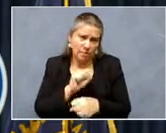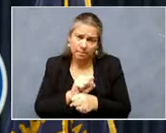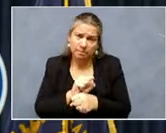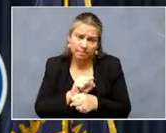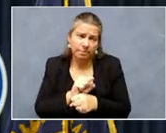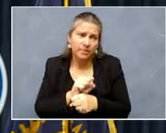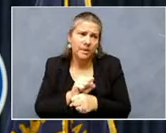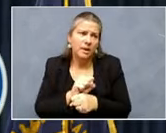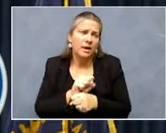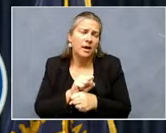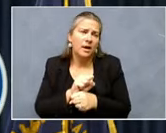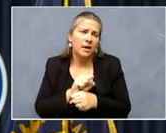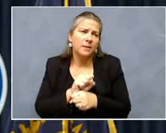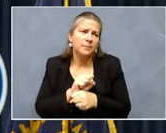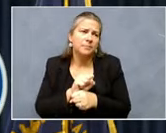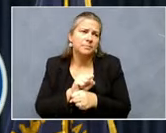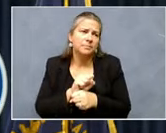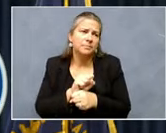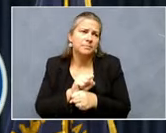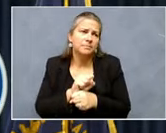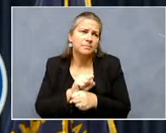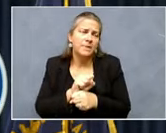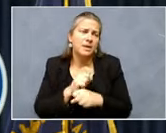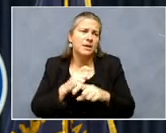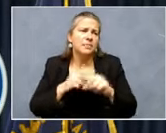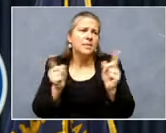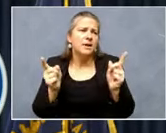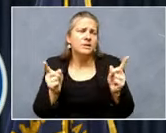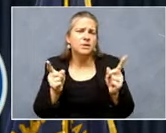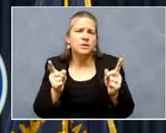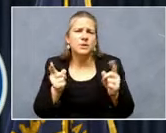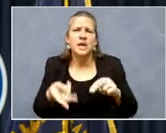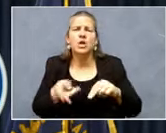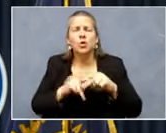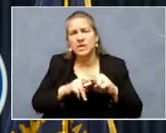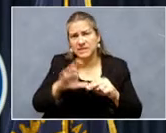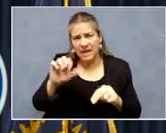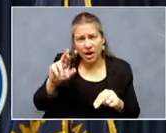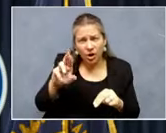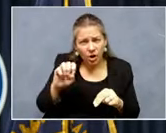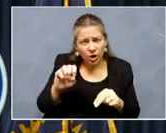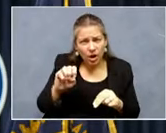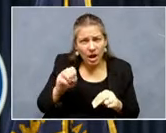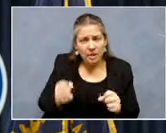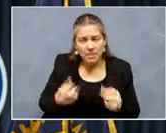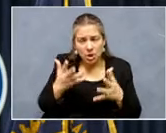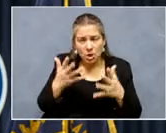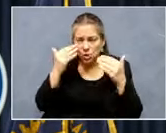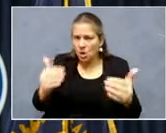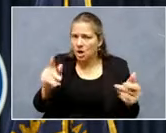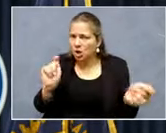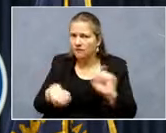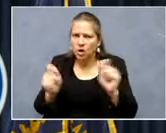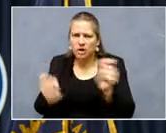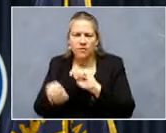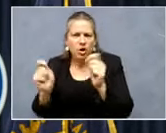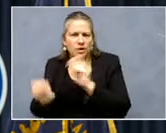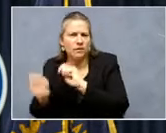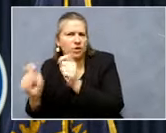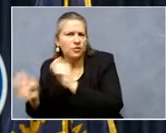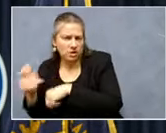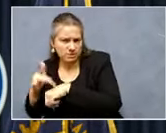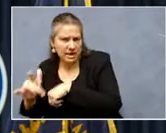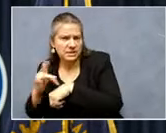but on, on being able to increase the level of care, go ahead and convert, uh, spaces, uh, to